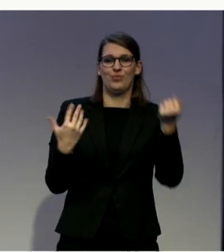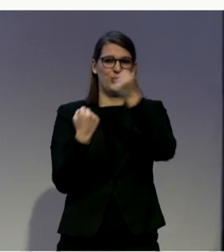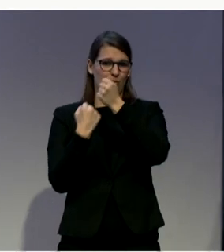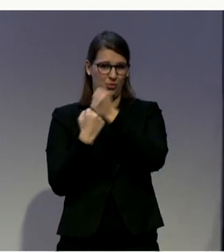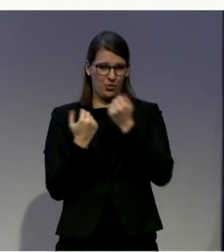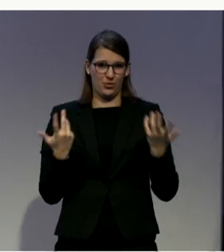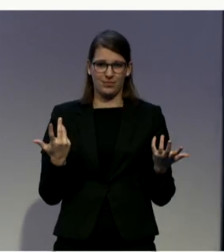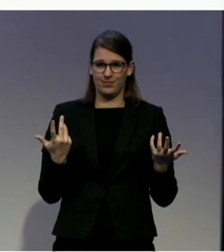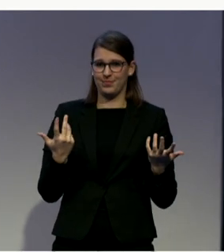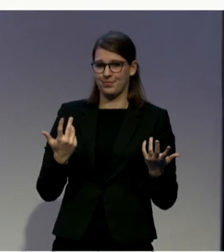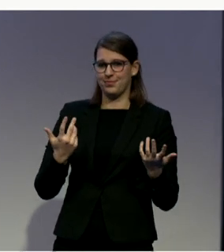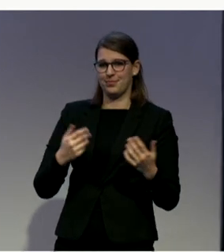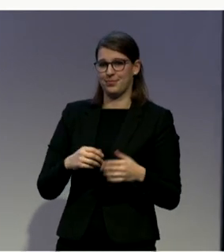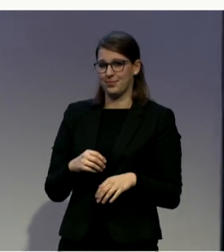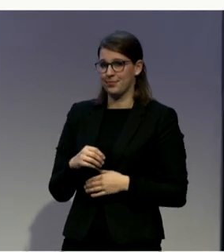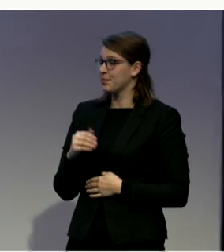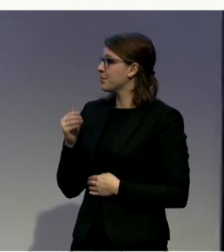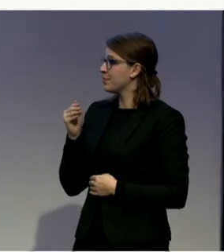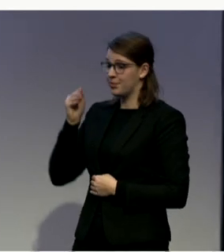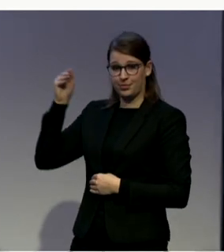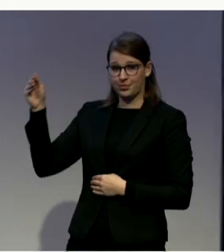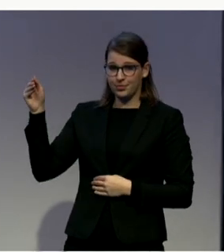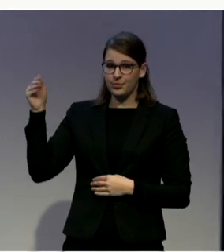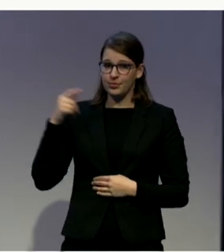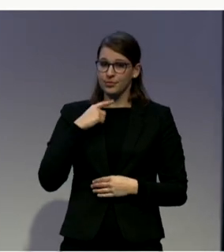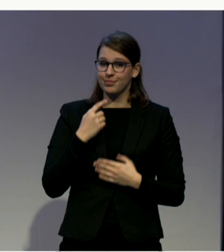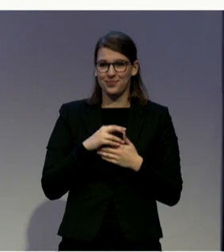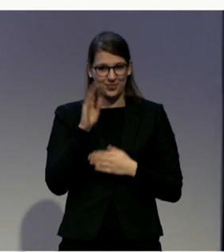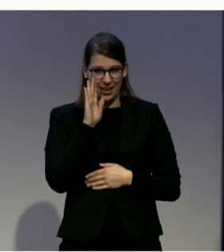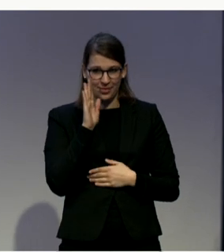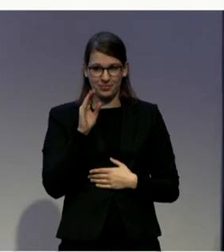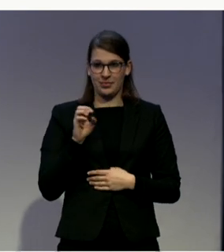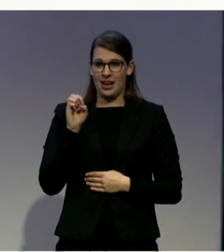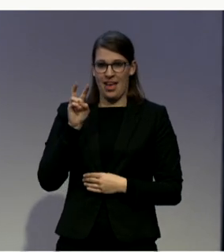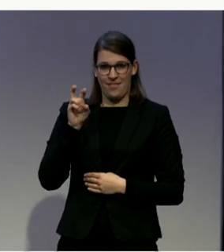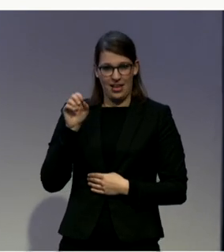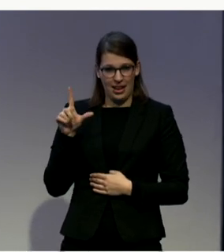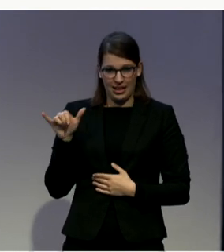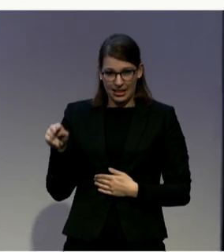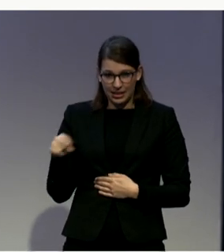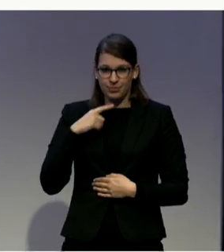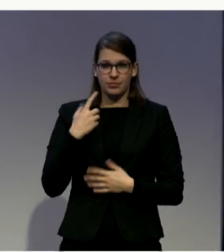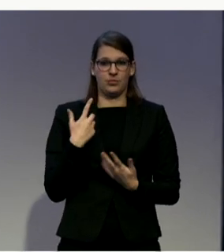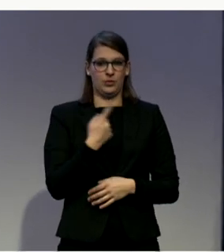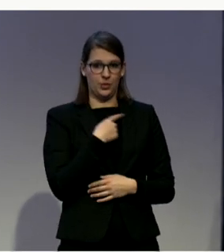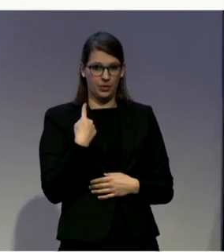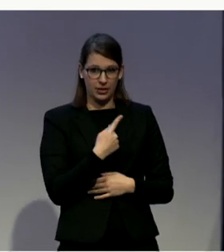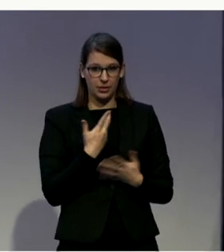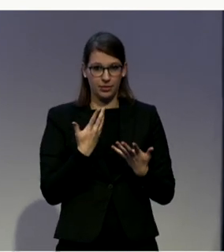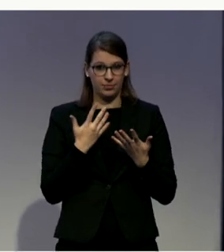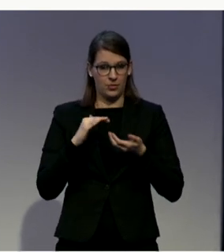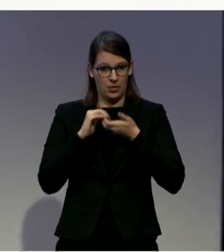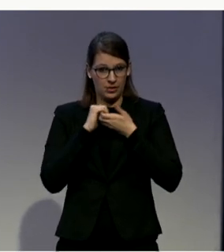Hi. So, for our organization, something that's really important